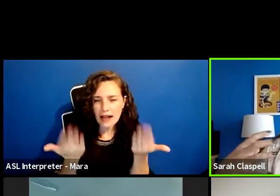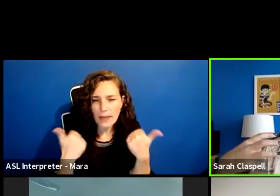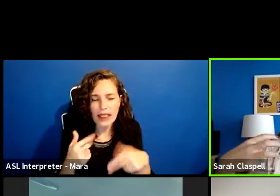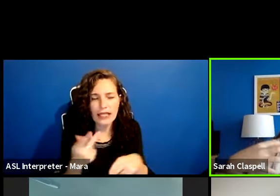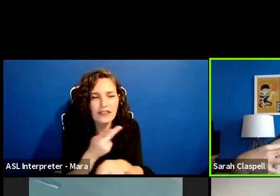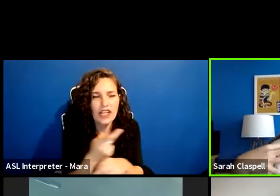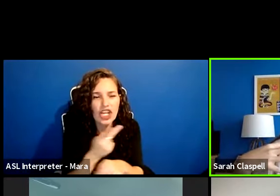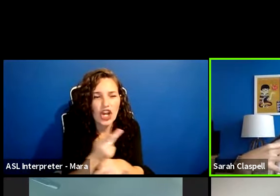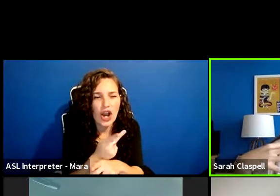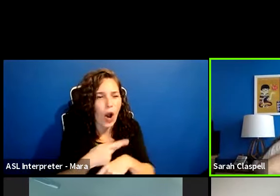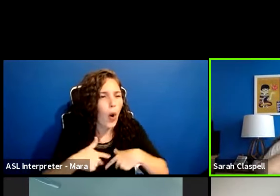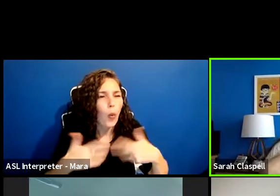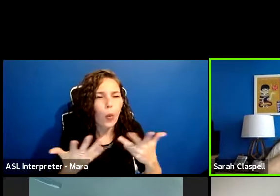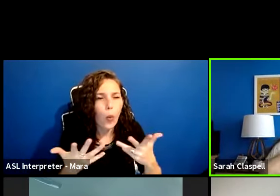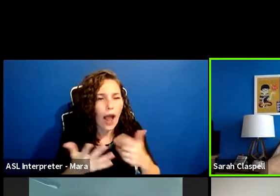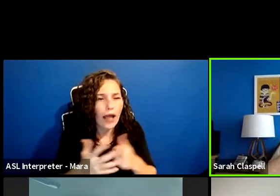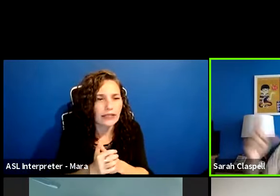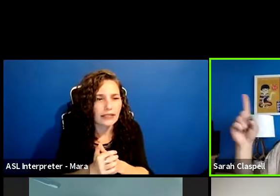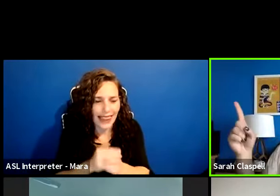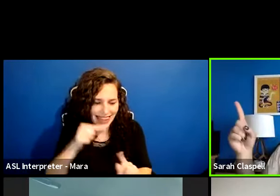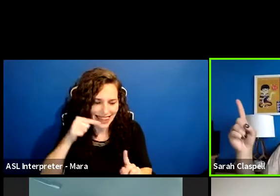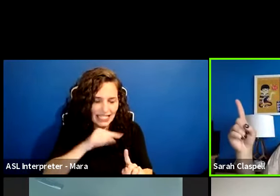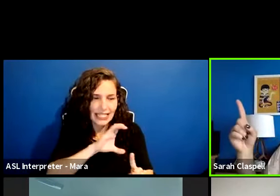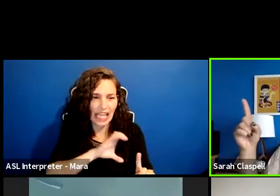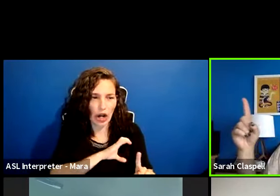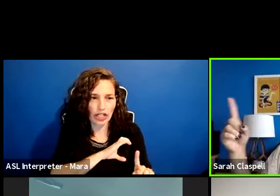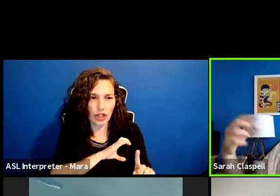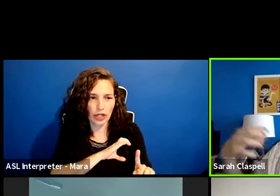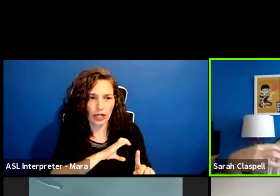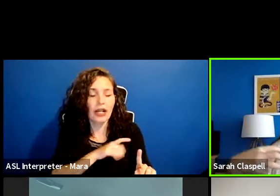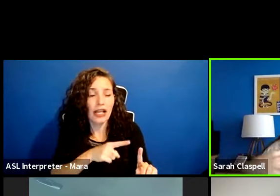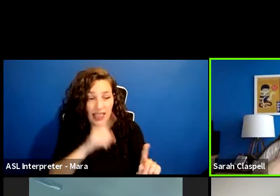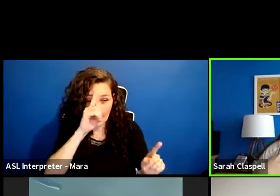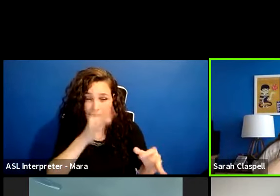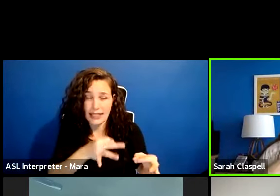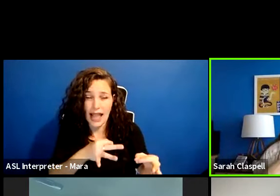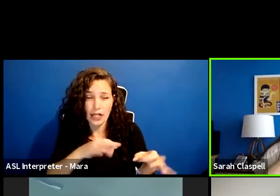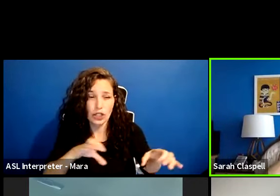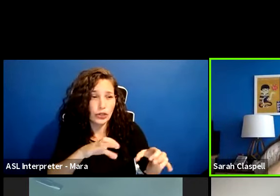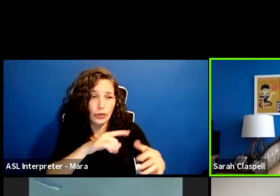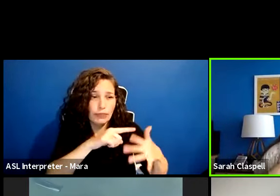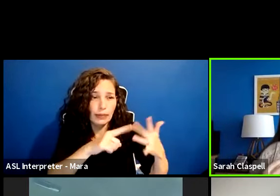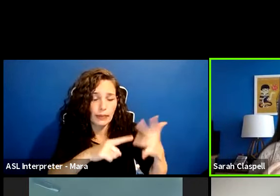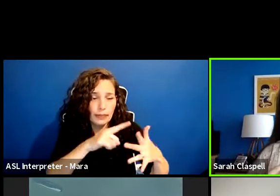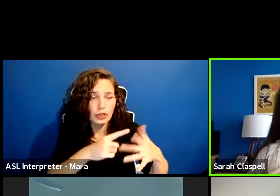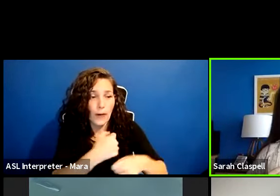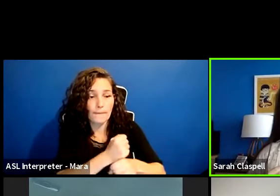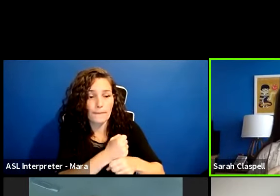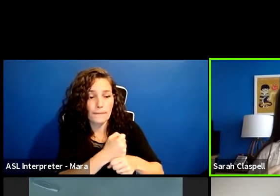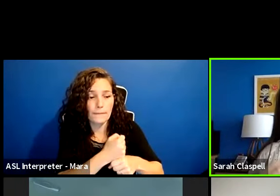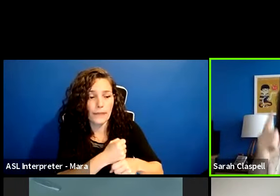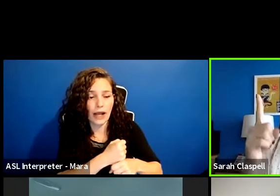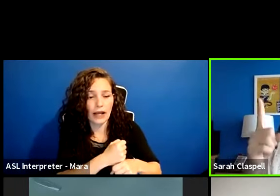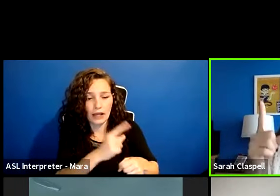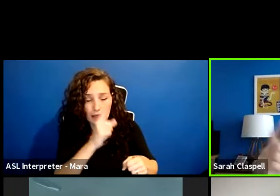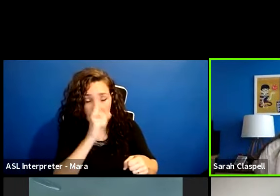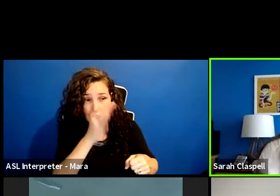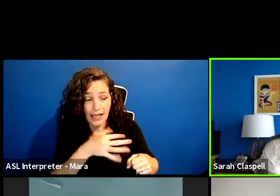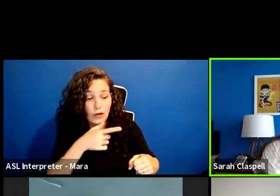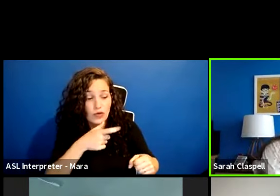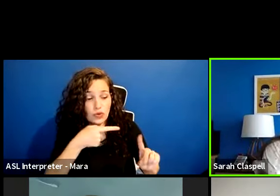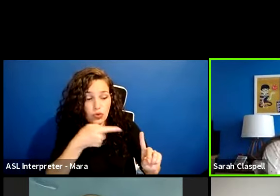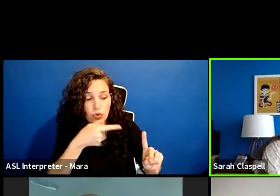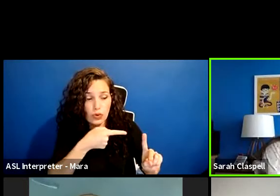what is, um, this character has made a choice. Let's figure out who the person is that made that choice so that we can make